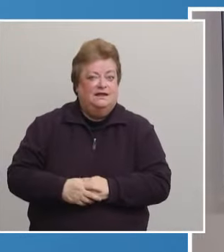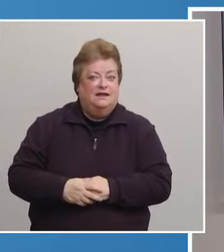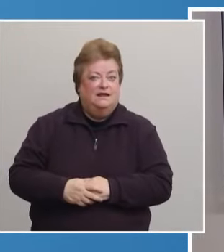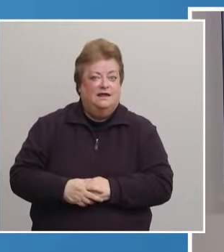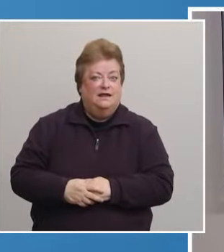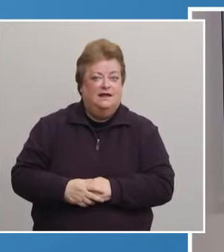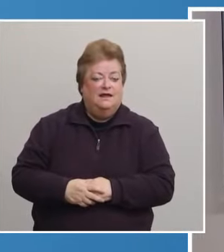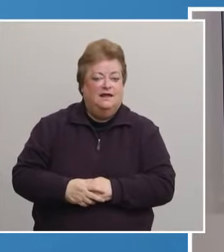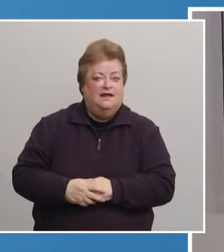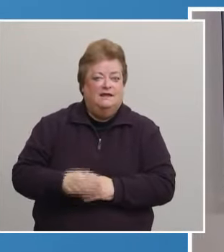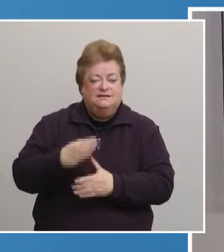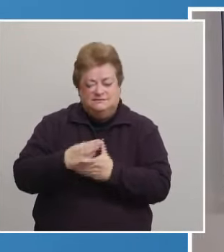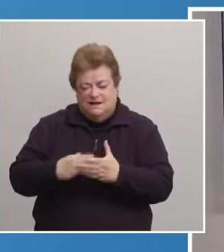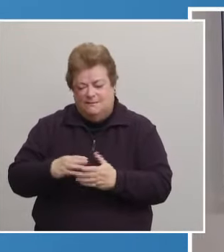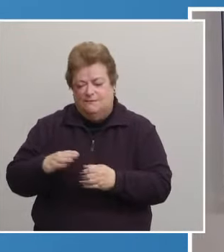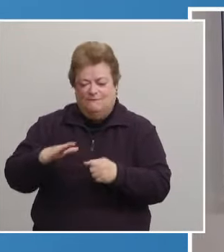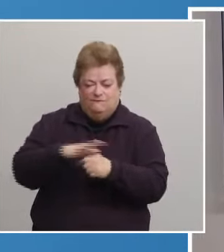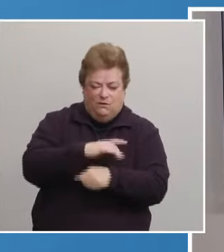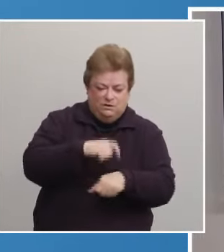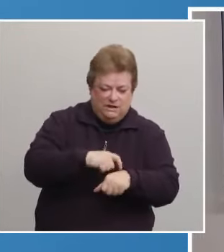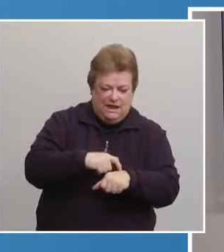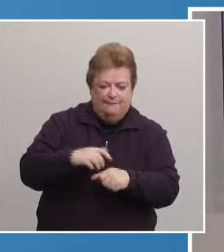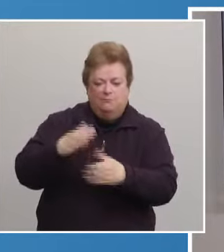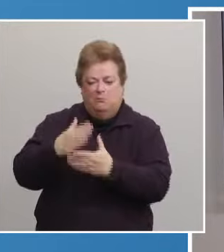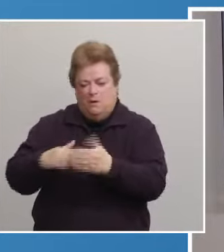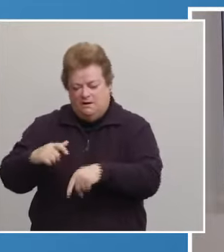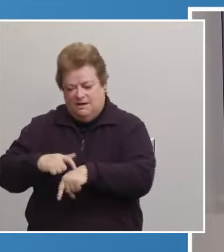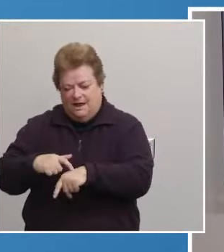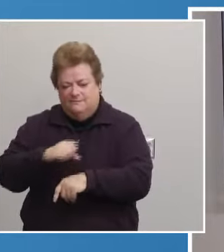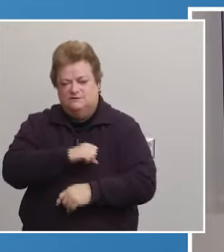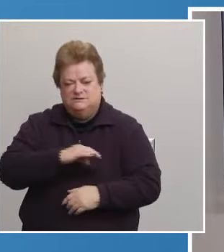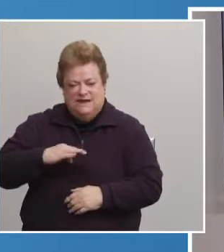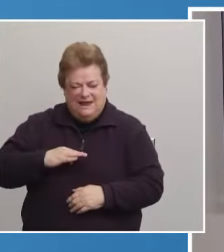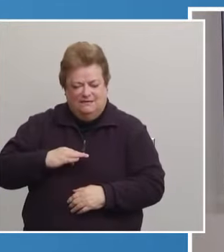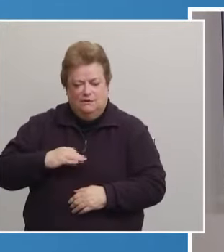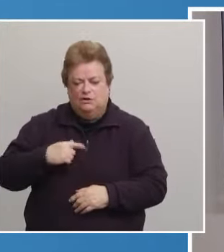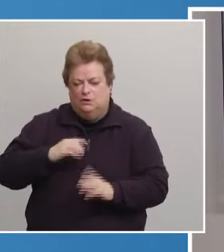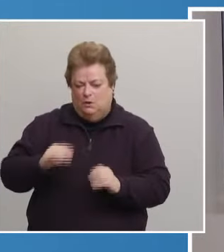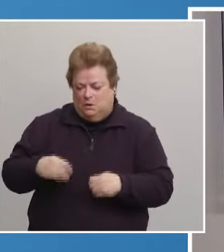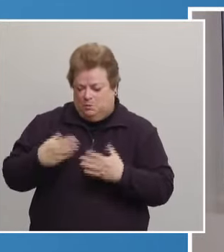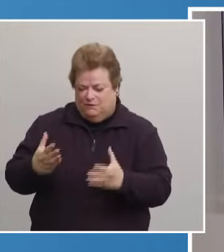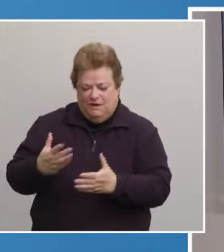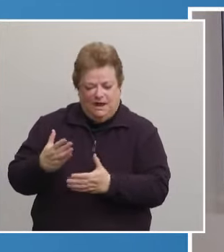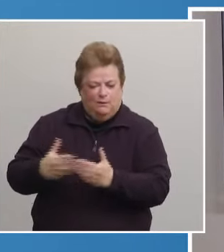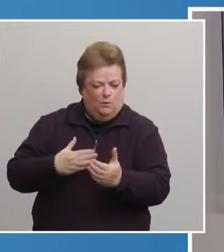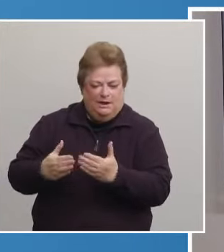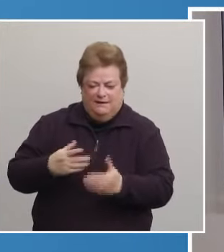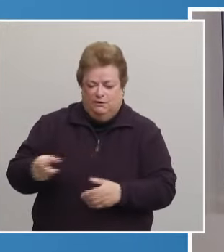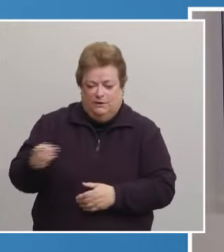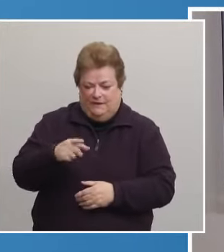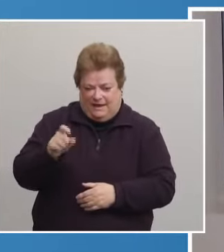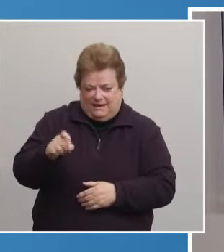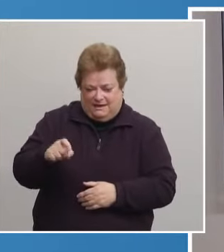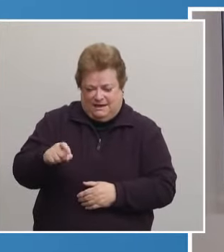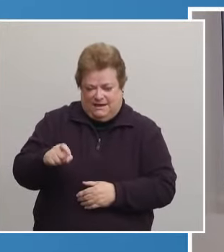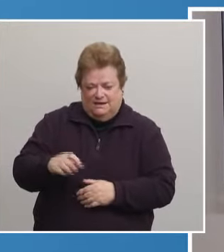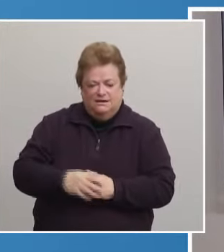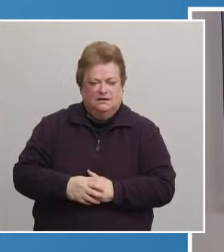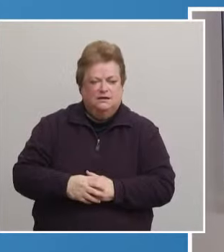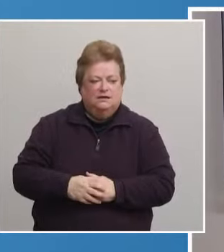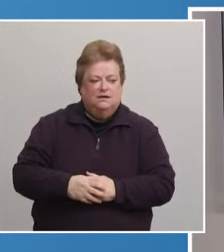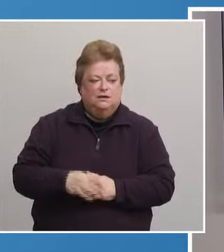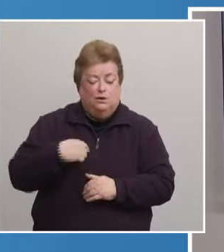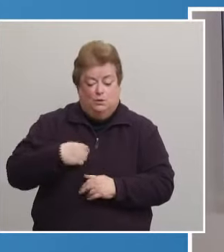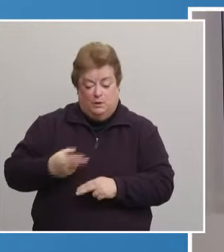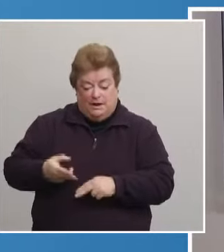some are part-time, some are the full-time staff that are there. And so we provide whatever we need and this one we've obviously increased, uh,